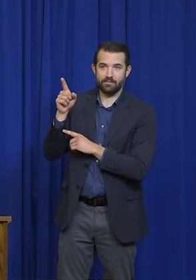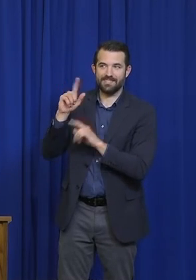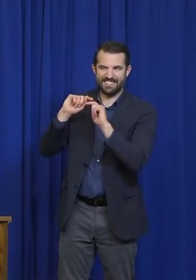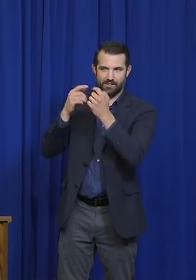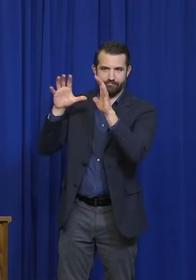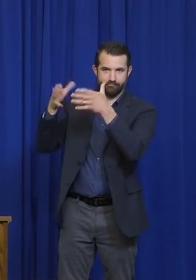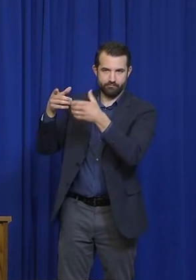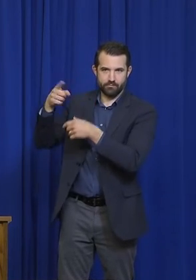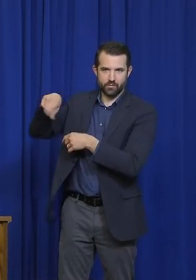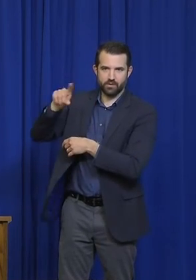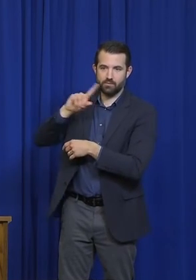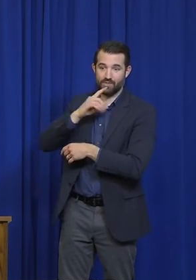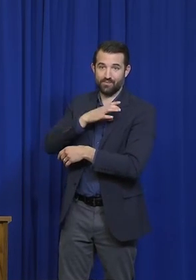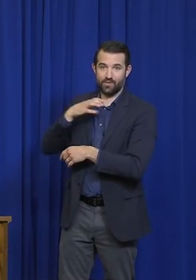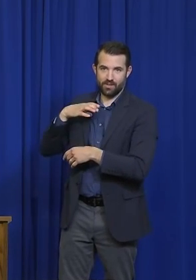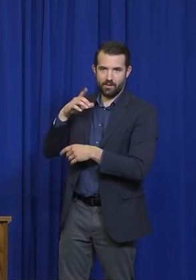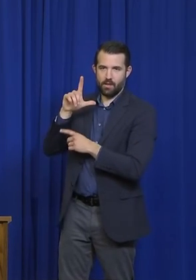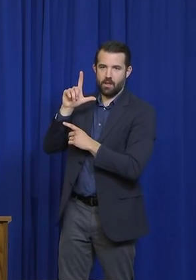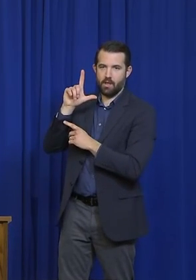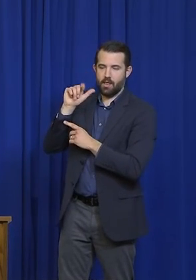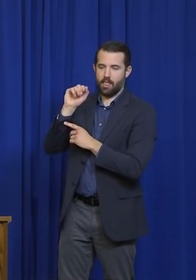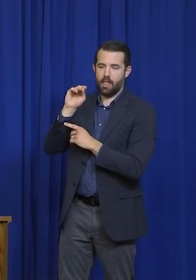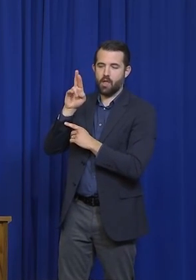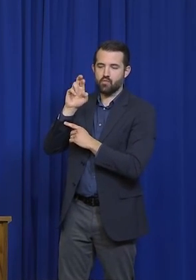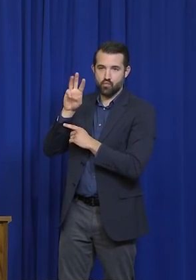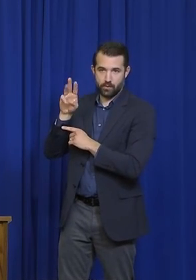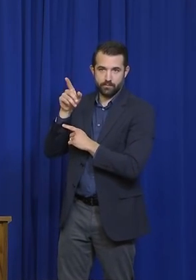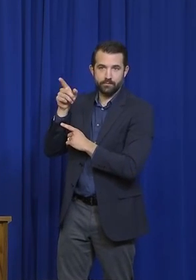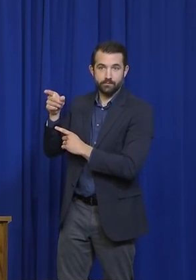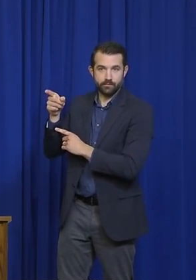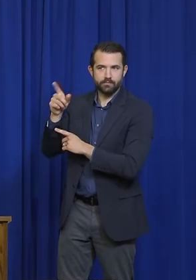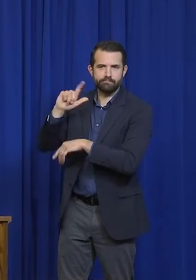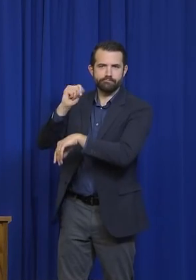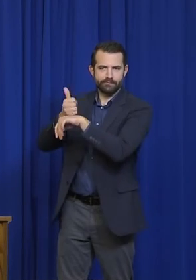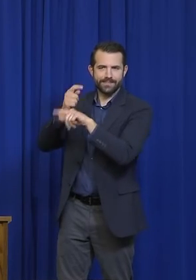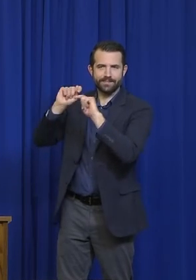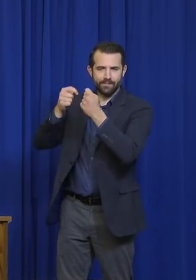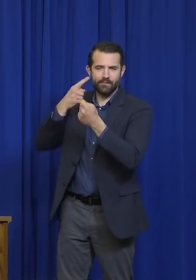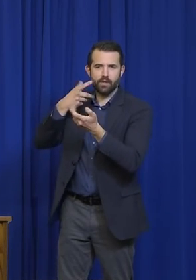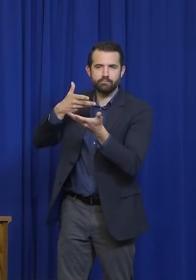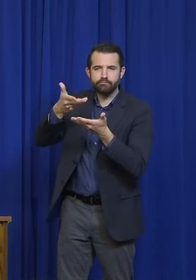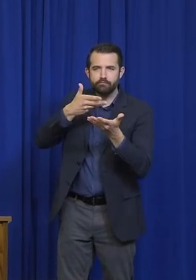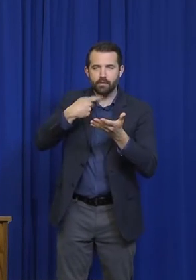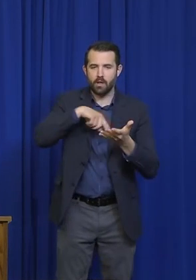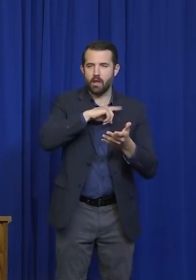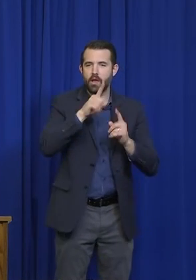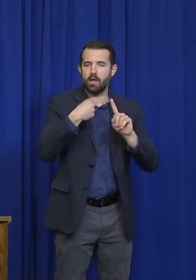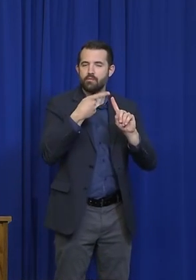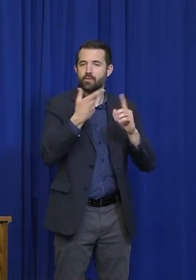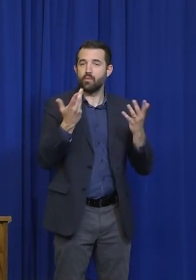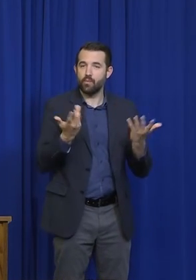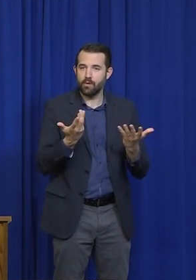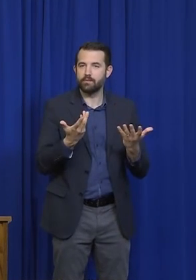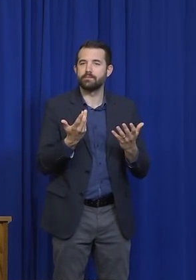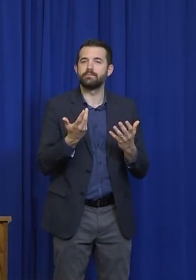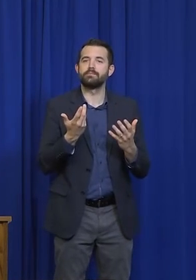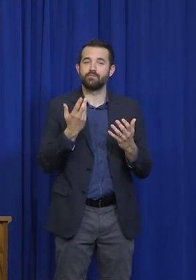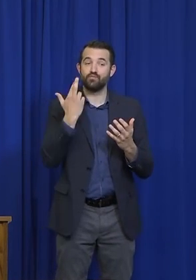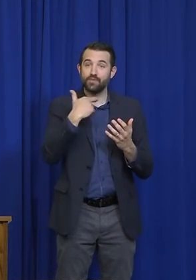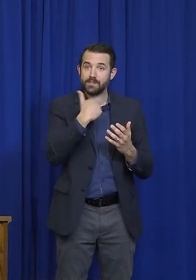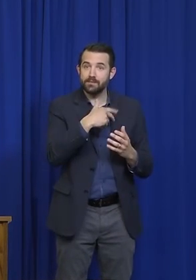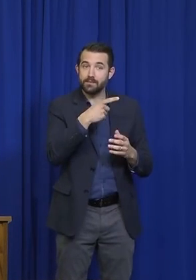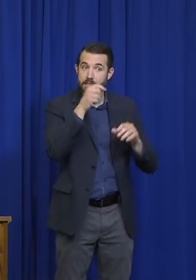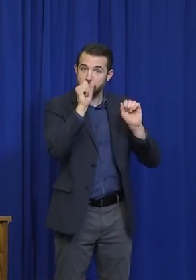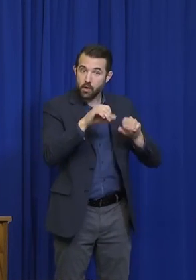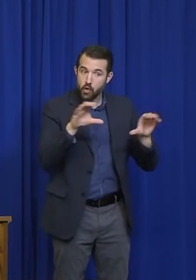to work with us on business process. And right now, it appears there is a difference there around what restaurants are able to do from